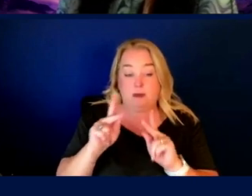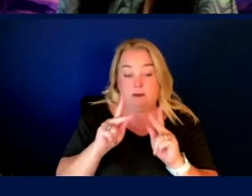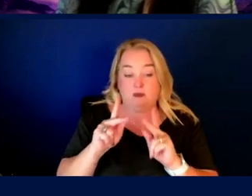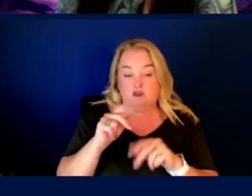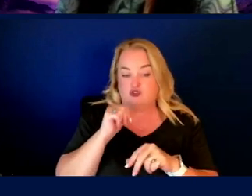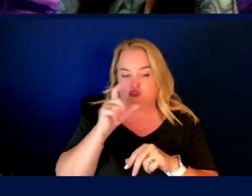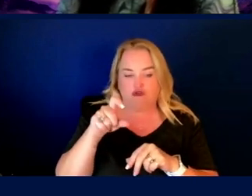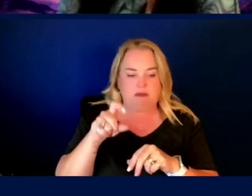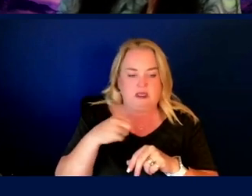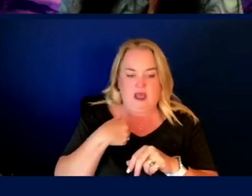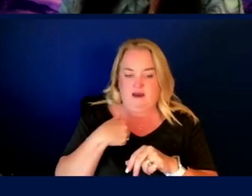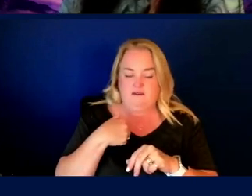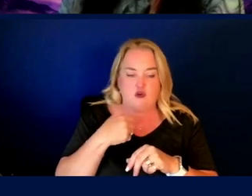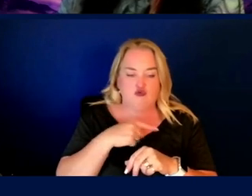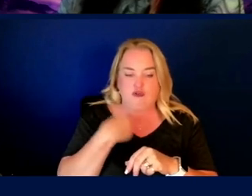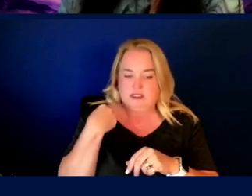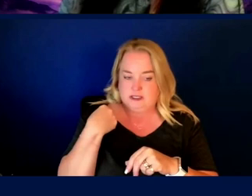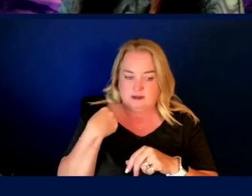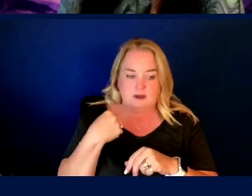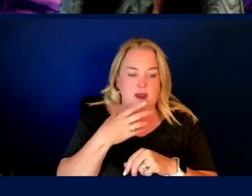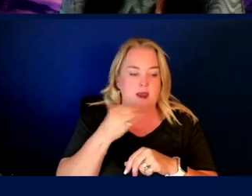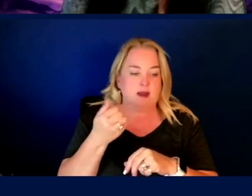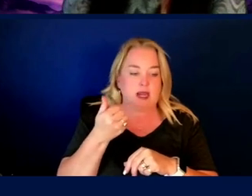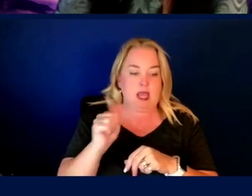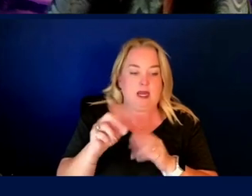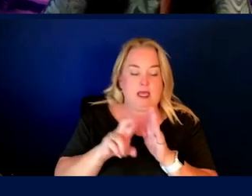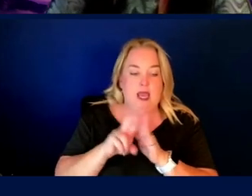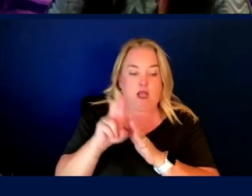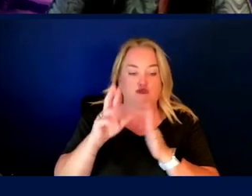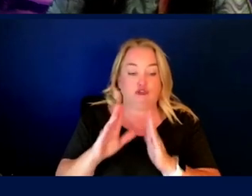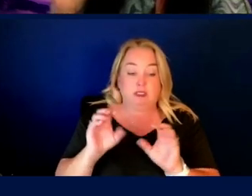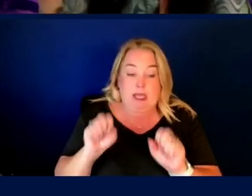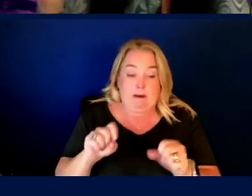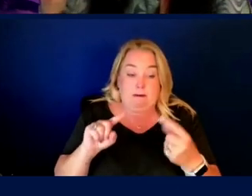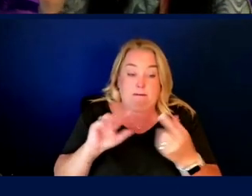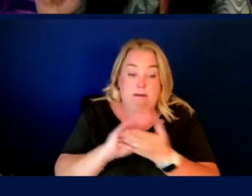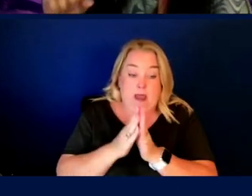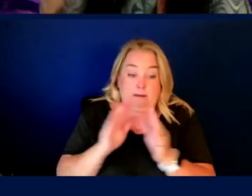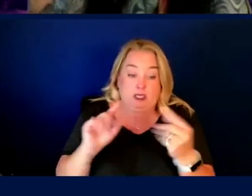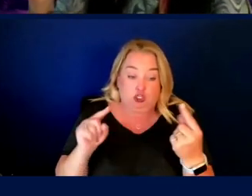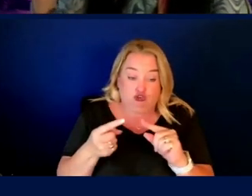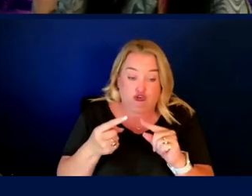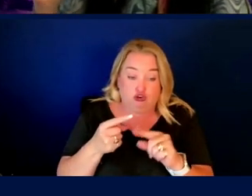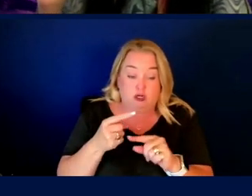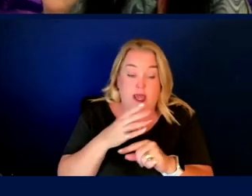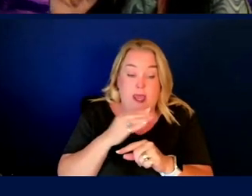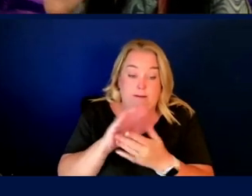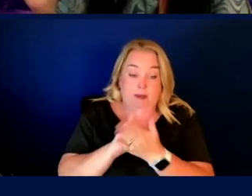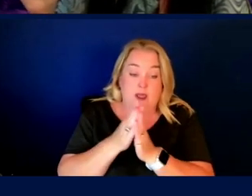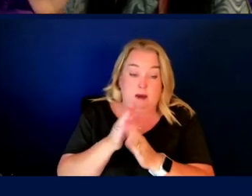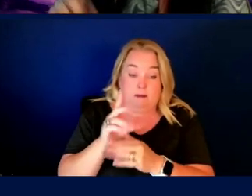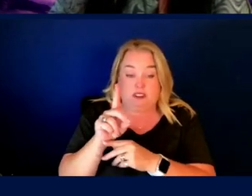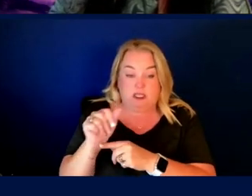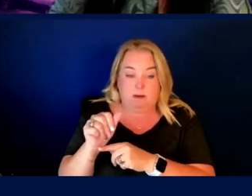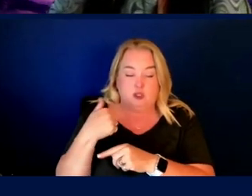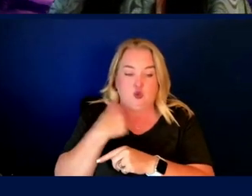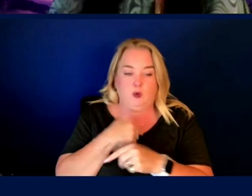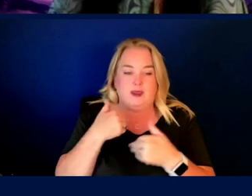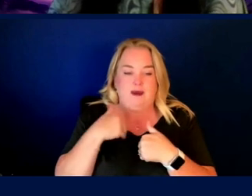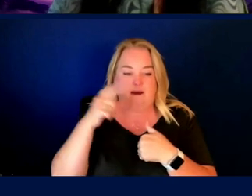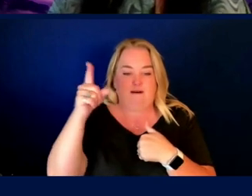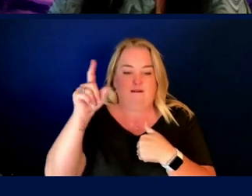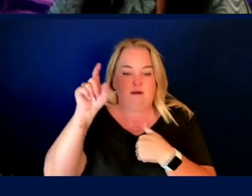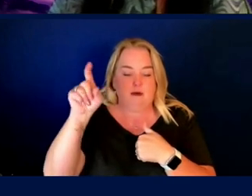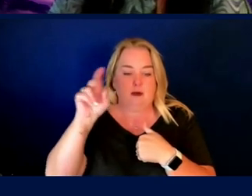and any astronaut could be injured. on a mission and become disabled. Um, and in the top right corner, we've got the logo for the, uh, NASA